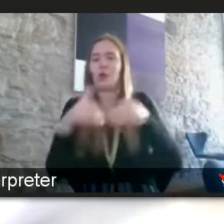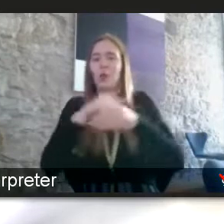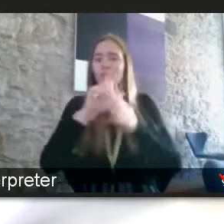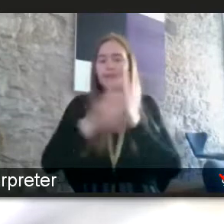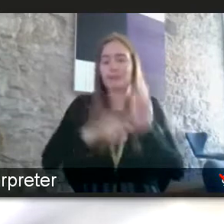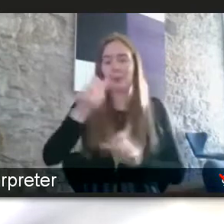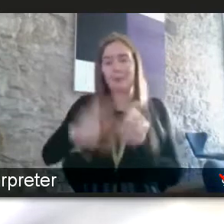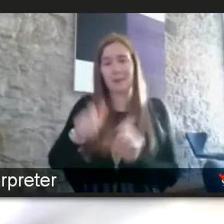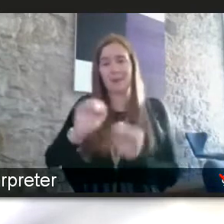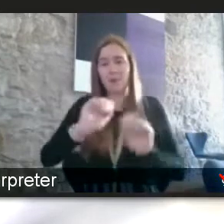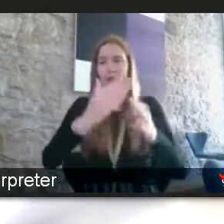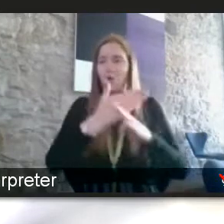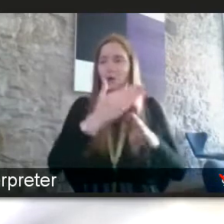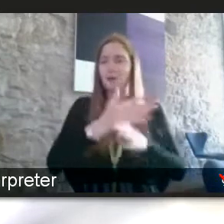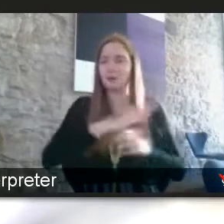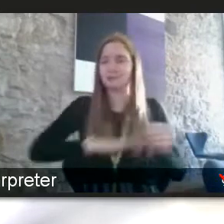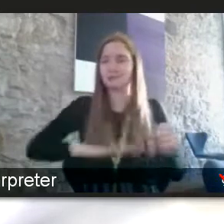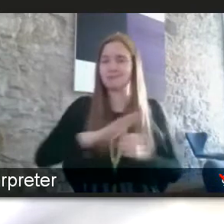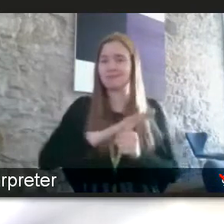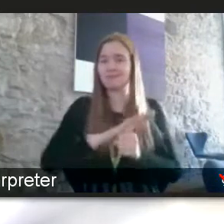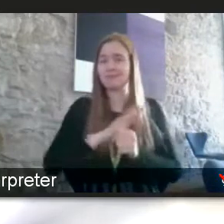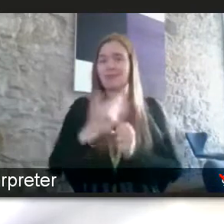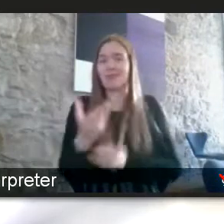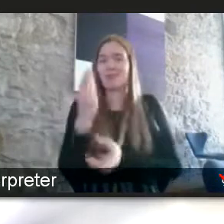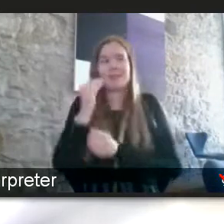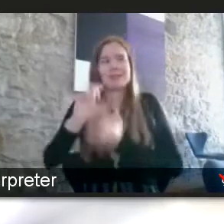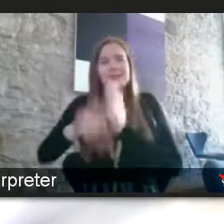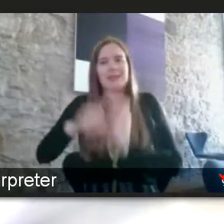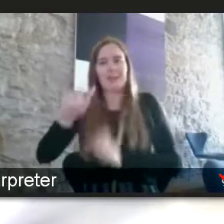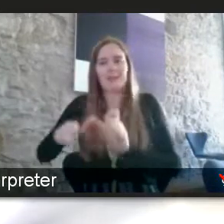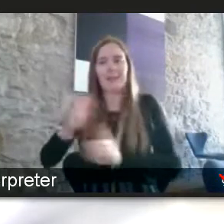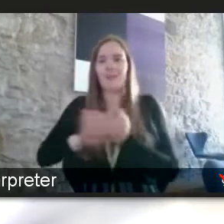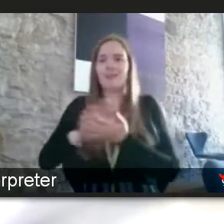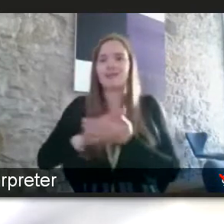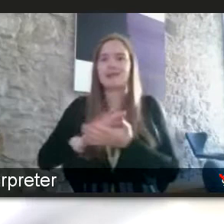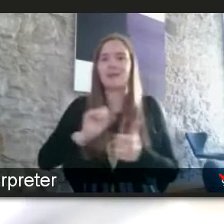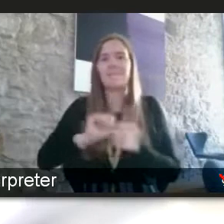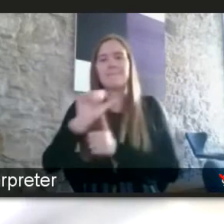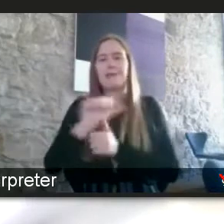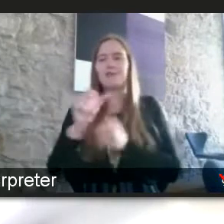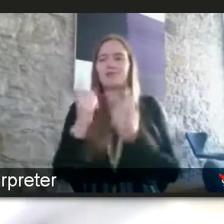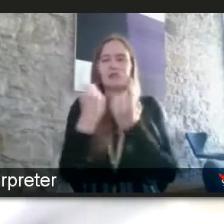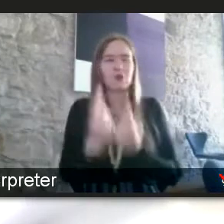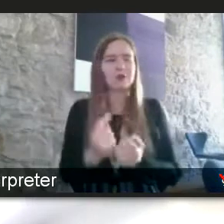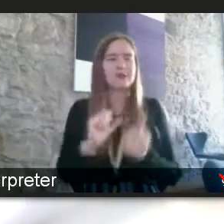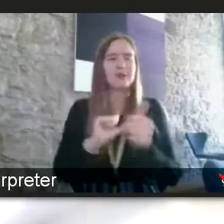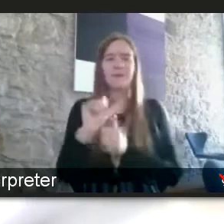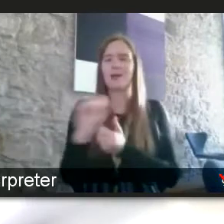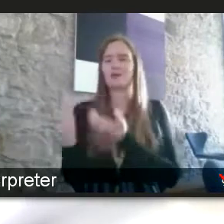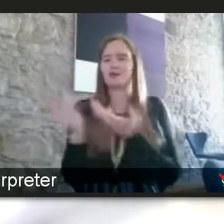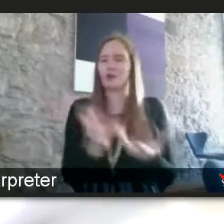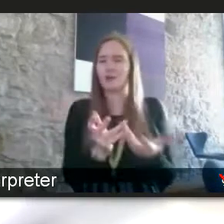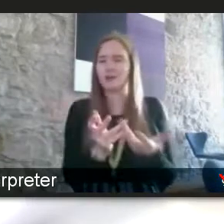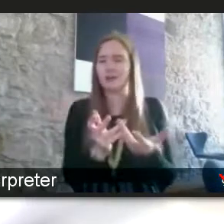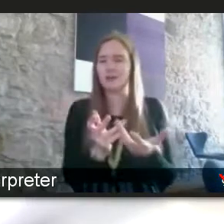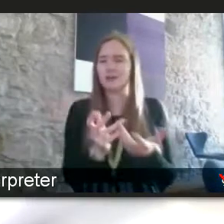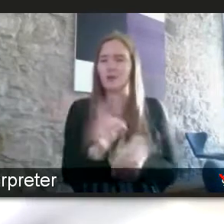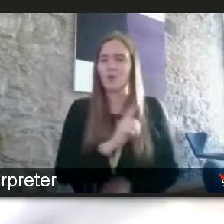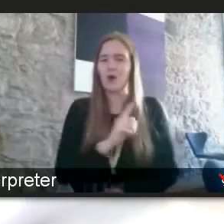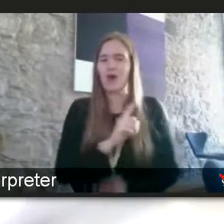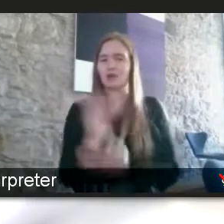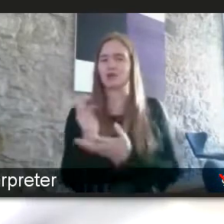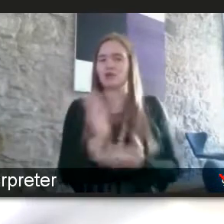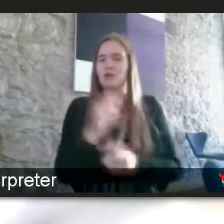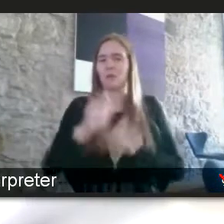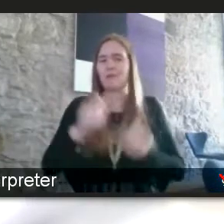workplaces listen to disabled people and you'll build better products better services serve customers better because you're serving people